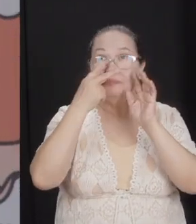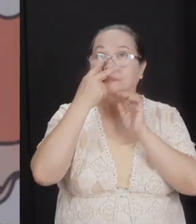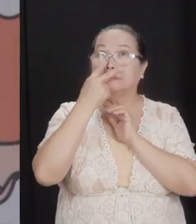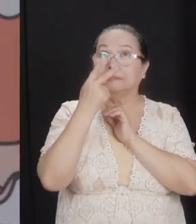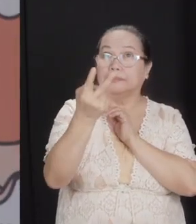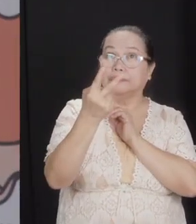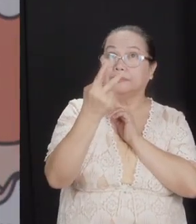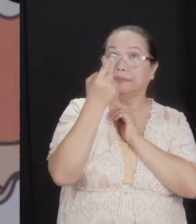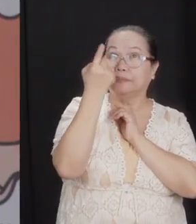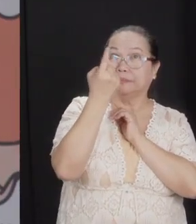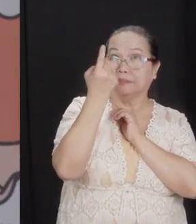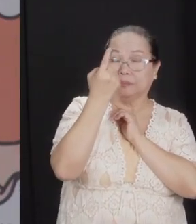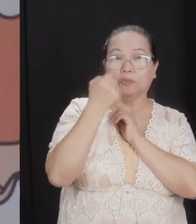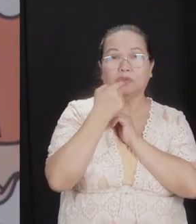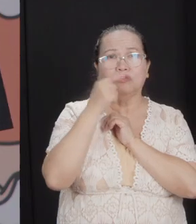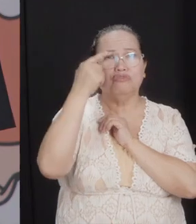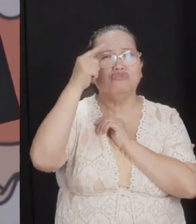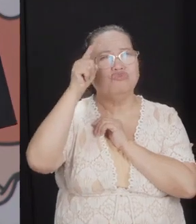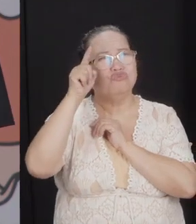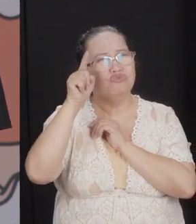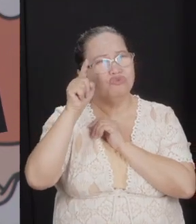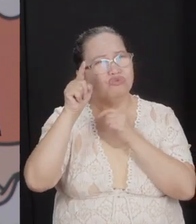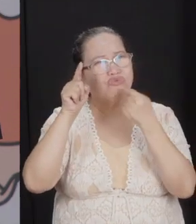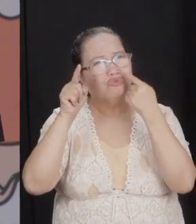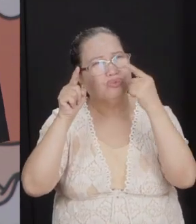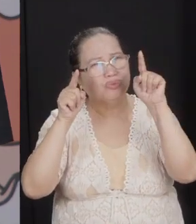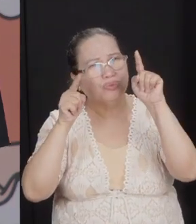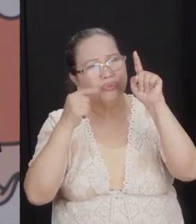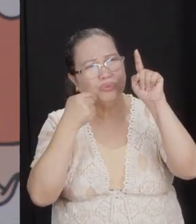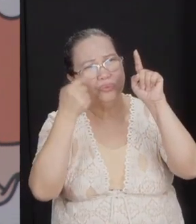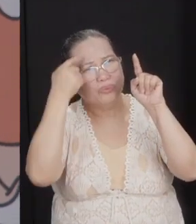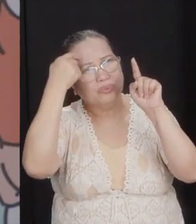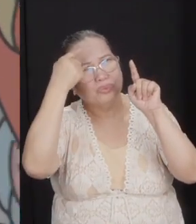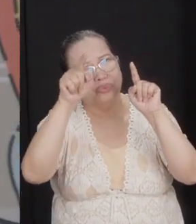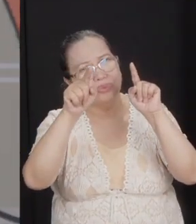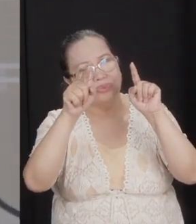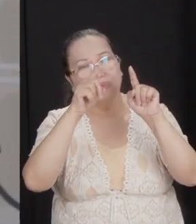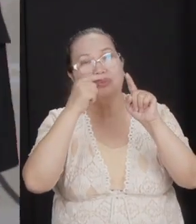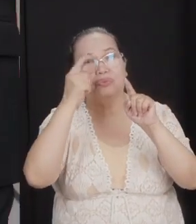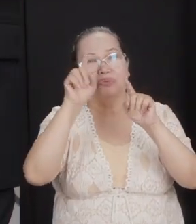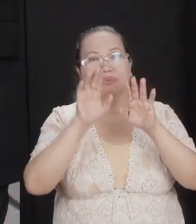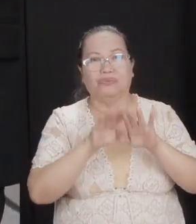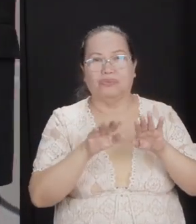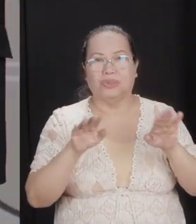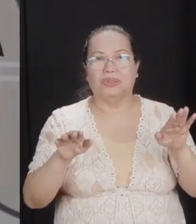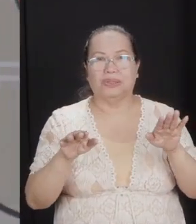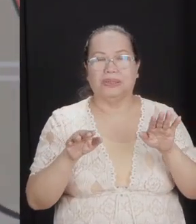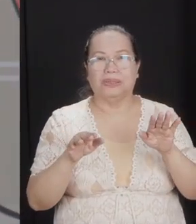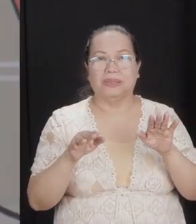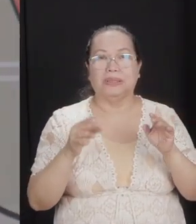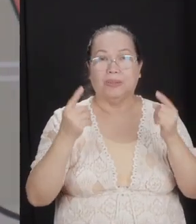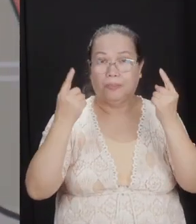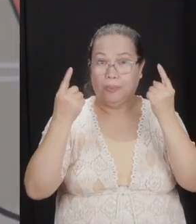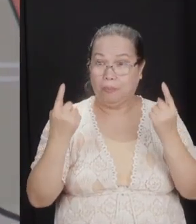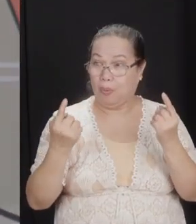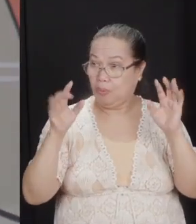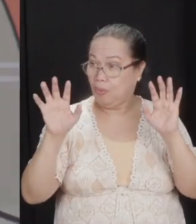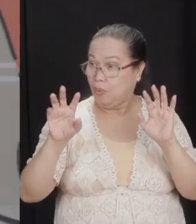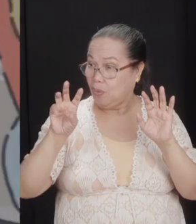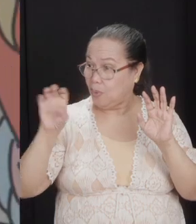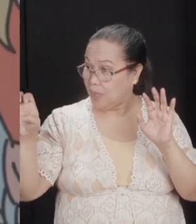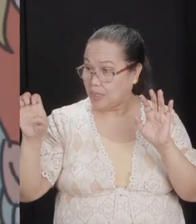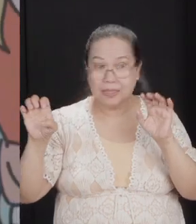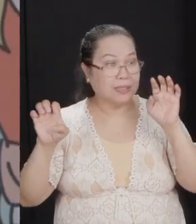illustration for whom? If you read verses 21 to 26, for the children on both sides, so that the